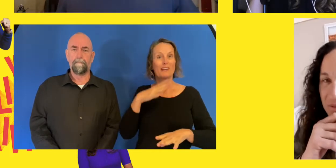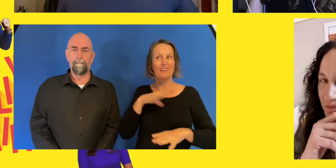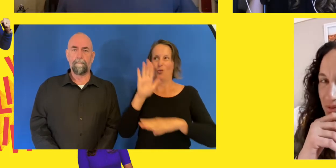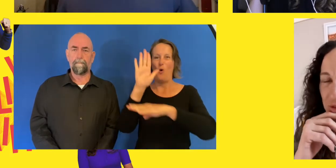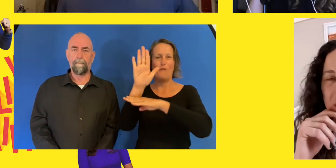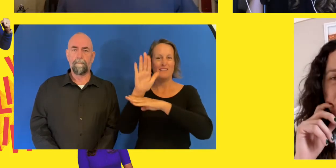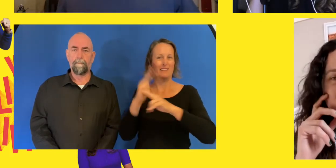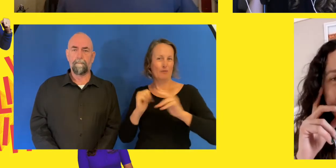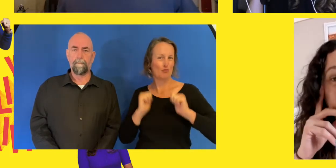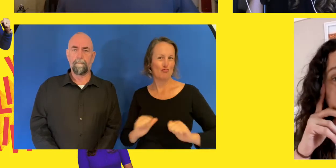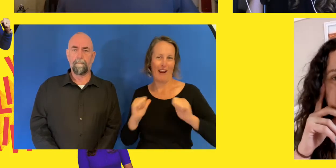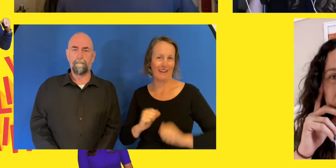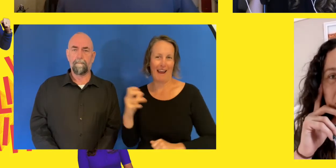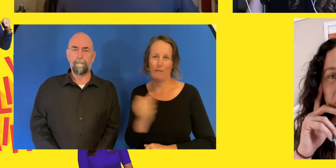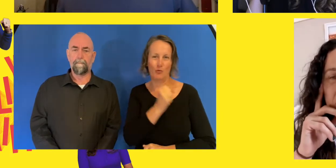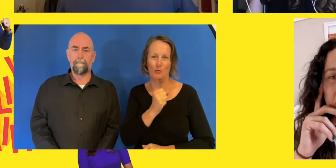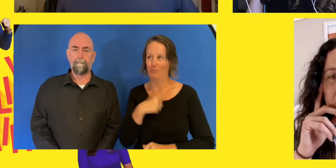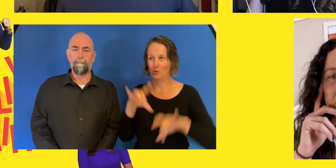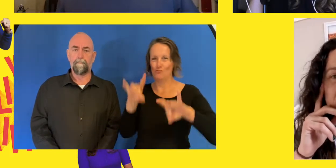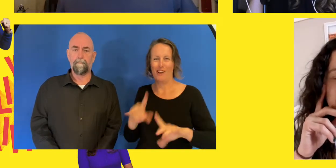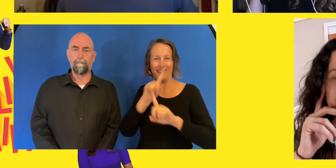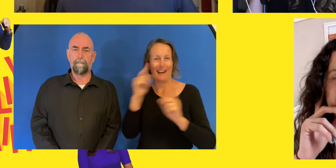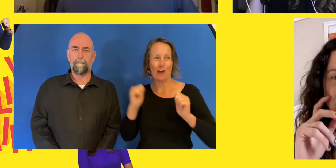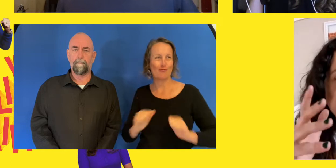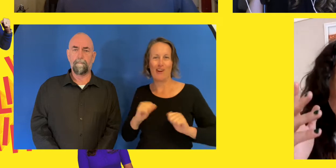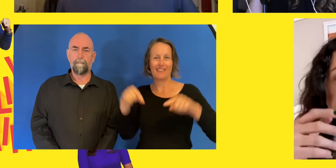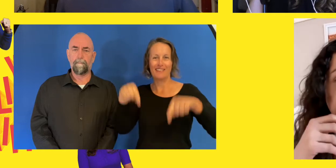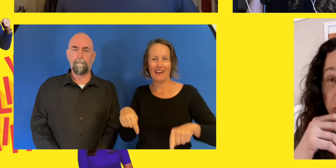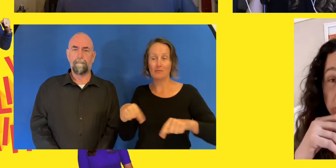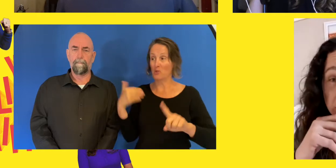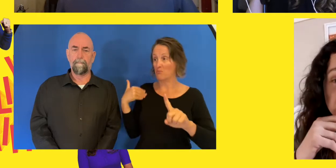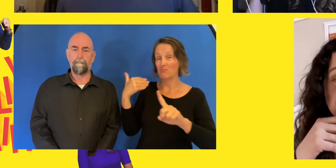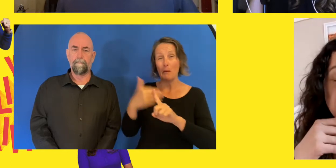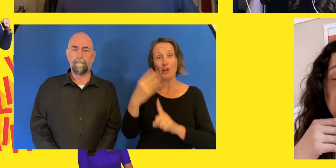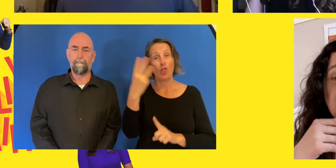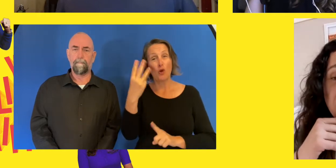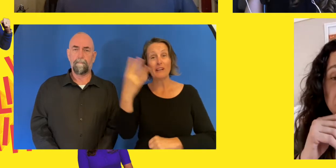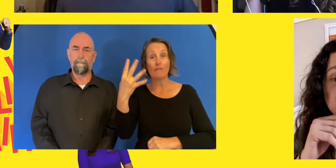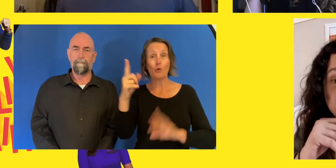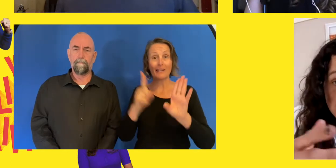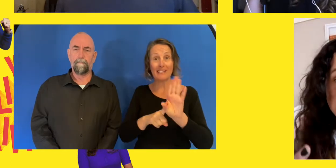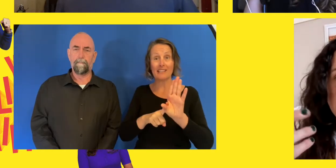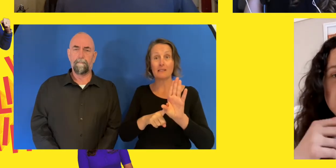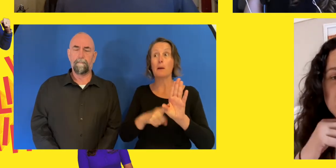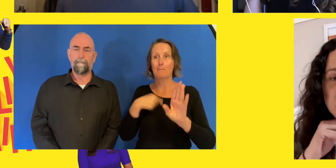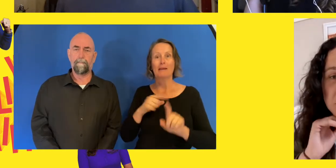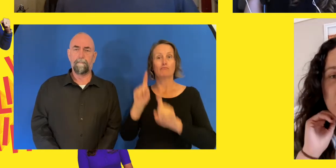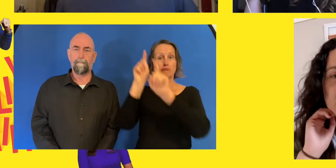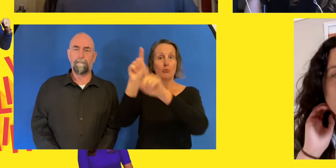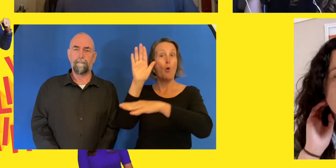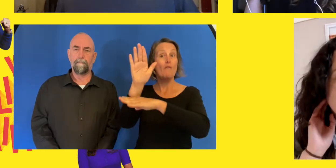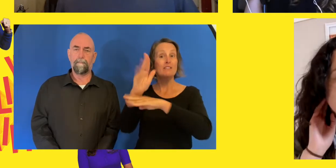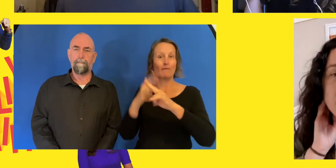12, 13, 14 years, I've spent six months, pretty much every year overseas, to be able to do my